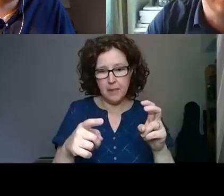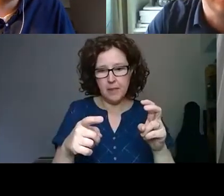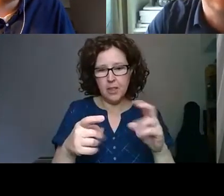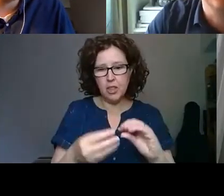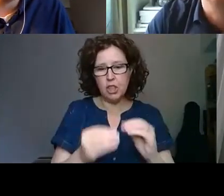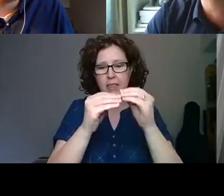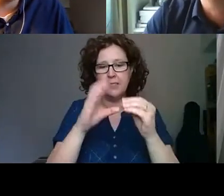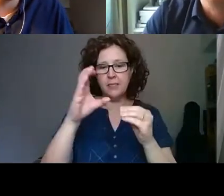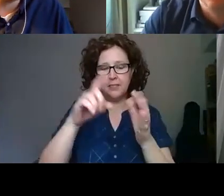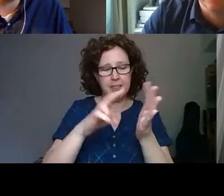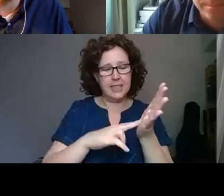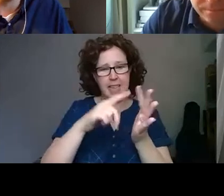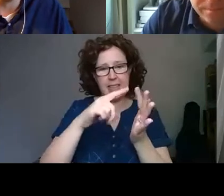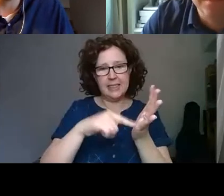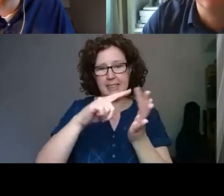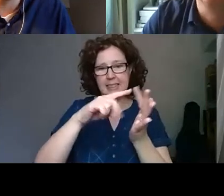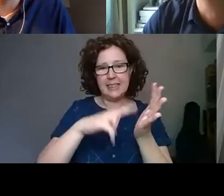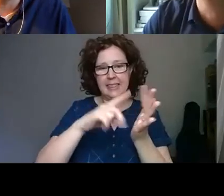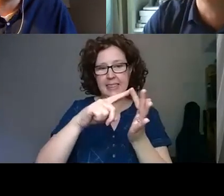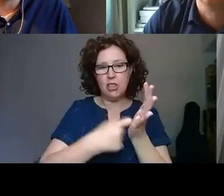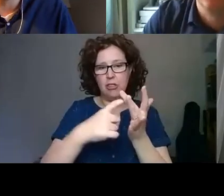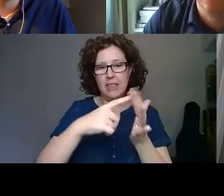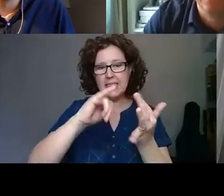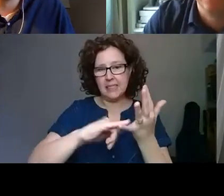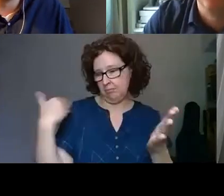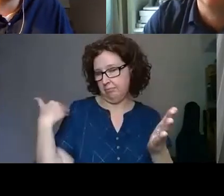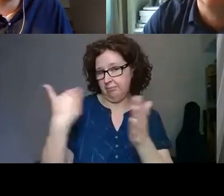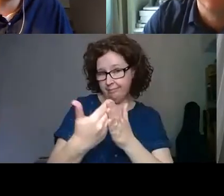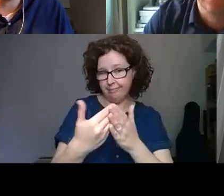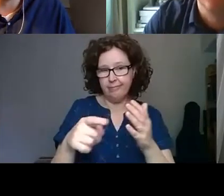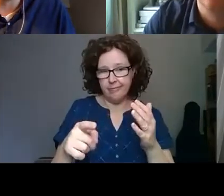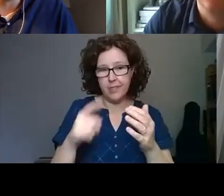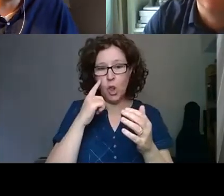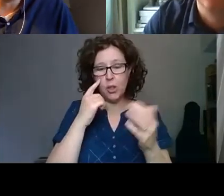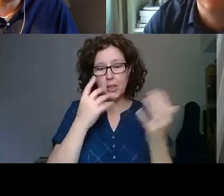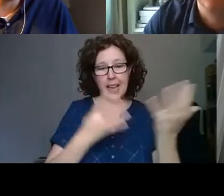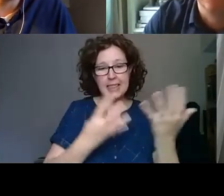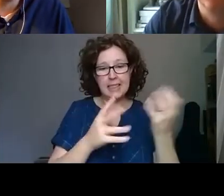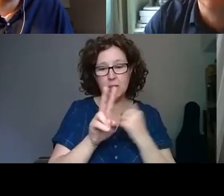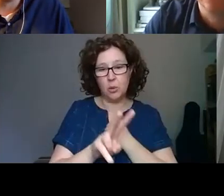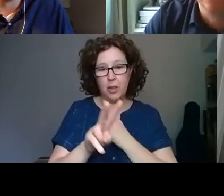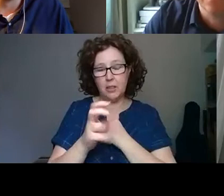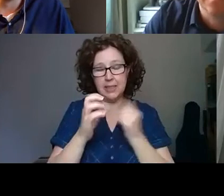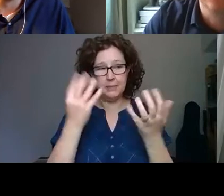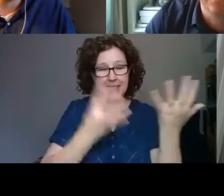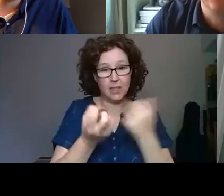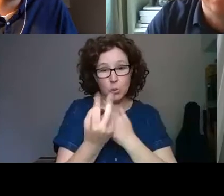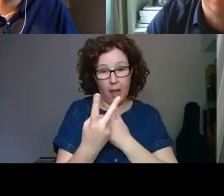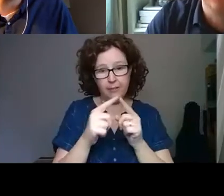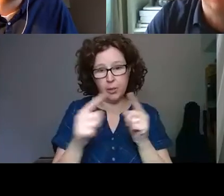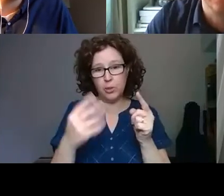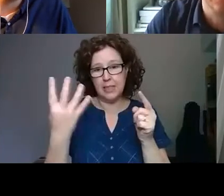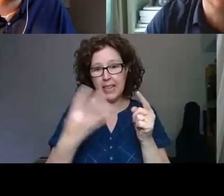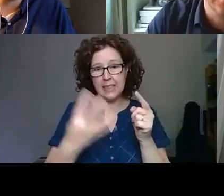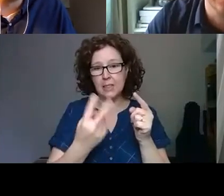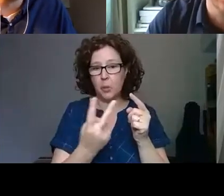which is around Ireland's decade of centenaries, which looks at the period of 1912 to 1922. And this kind of